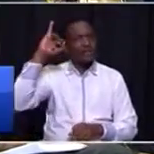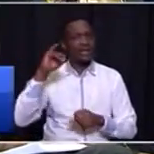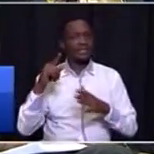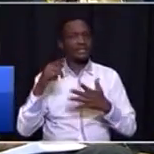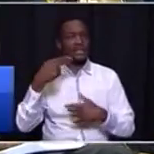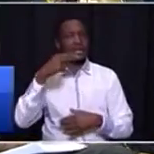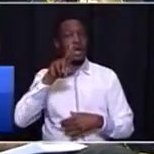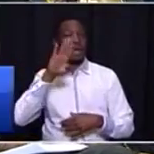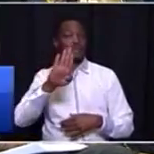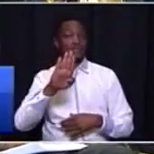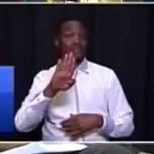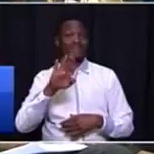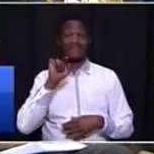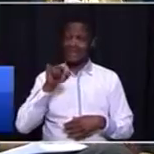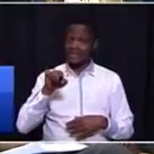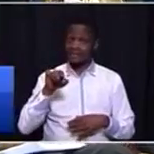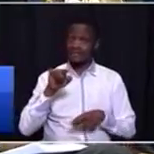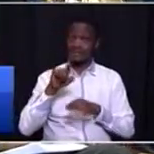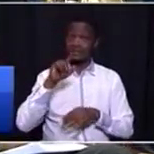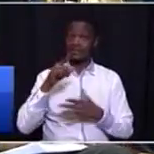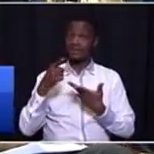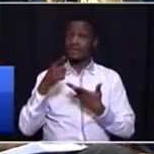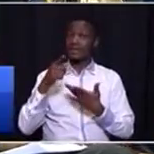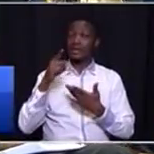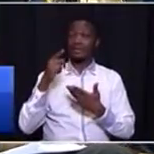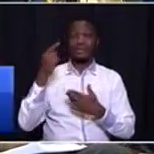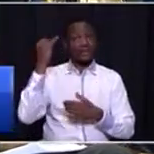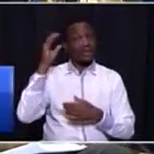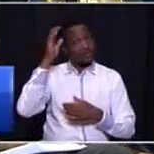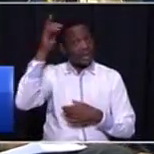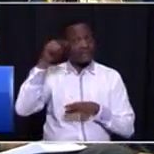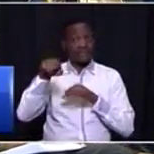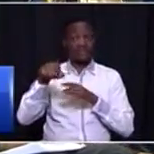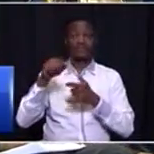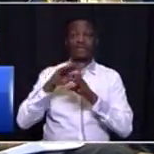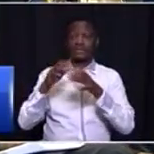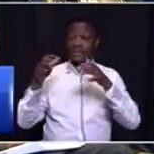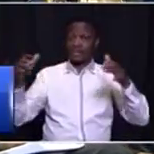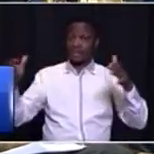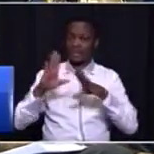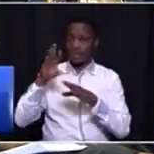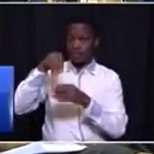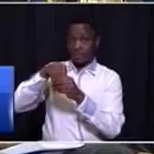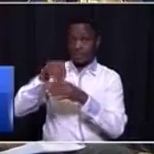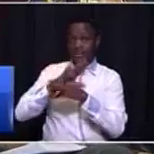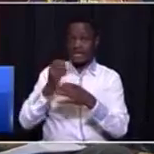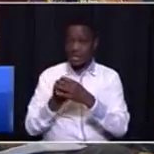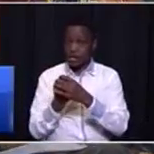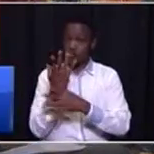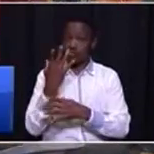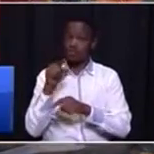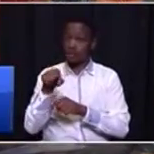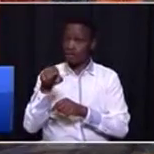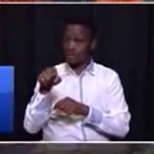And this, that innovation ecosystem is now being expanded. We are investing in the growth and expansion